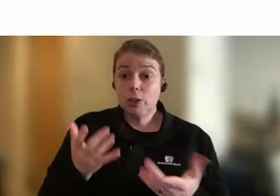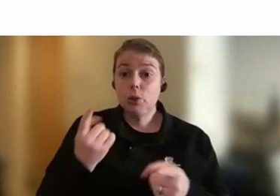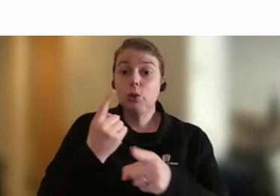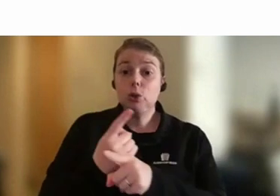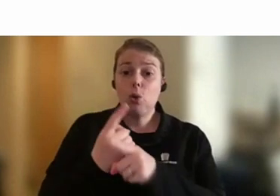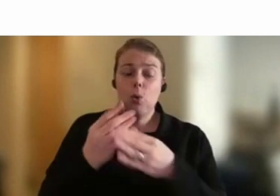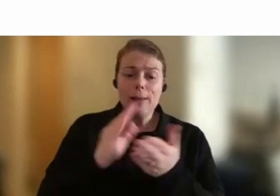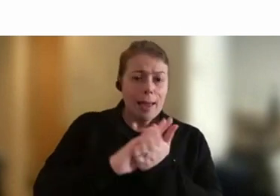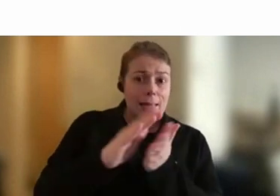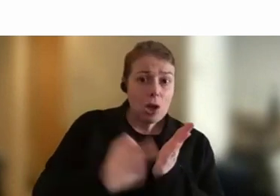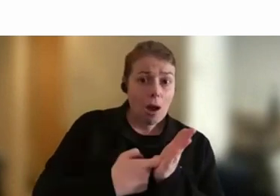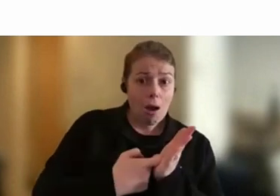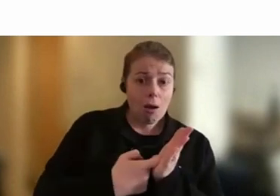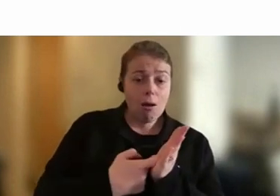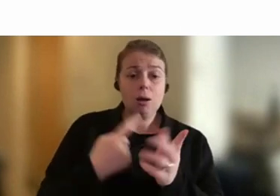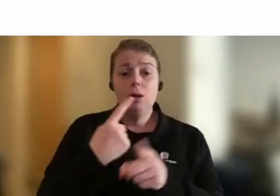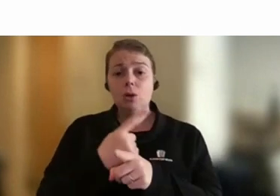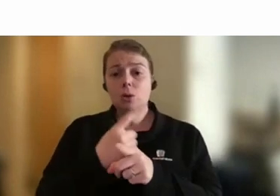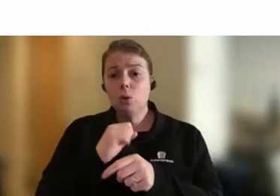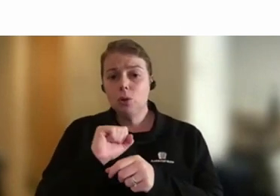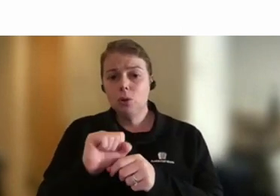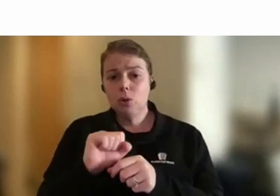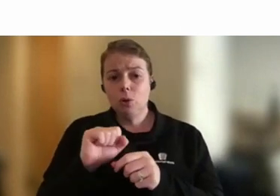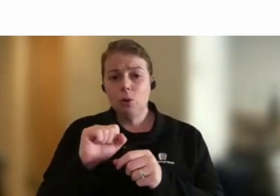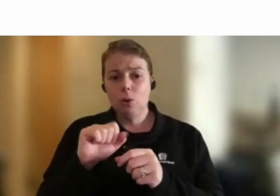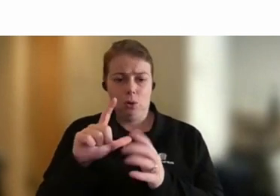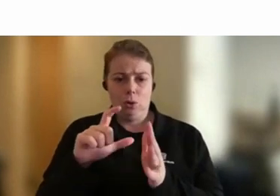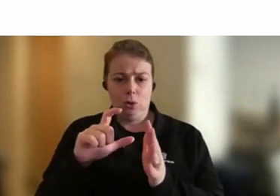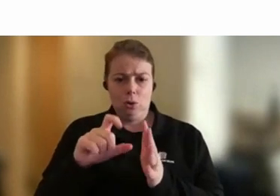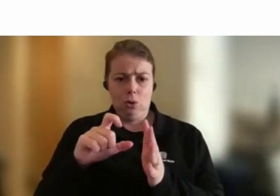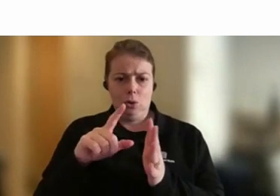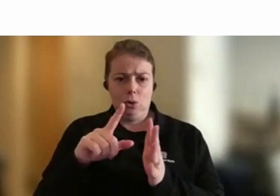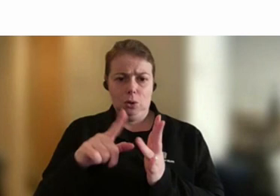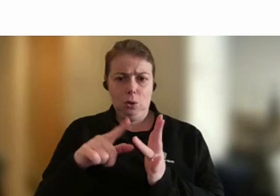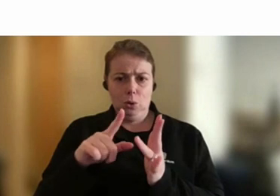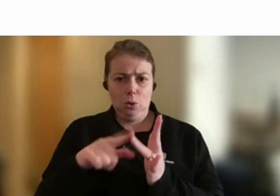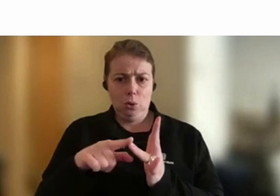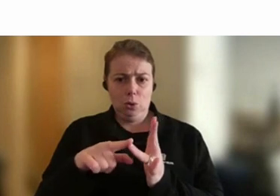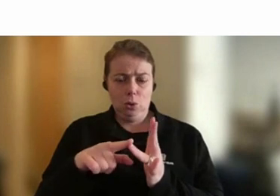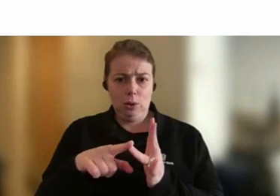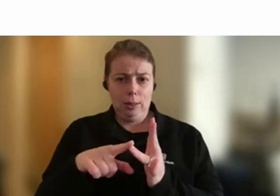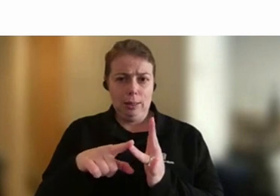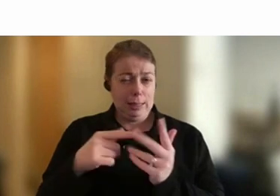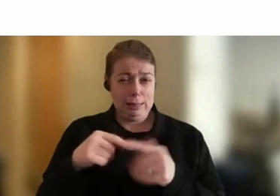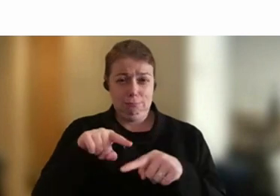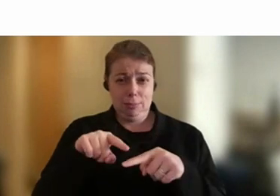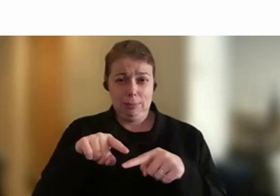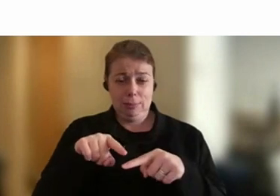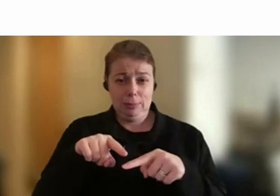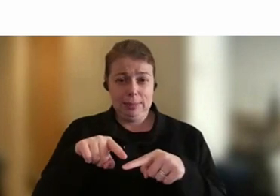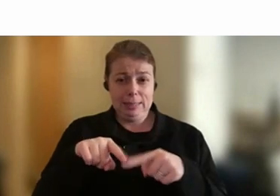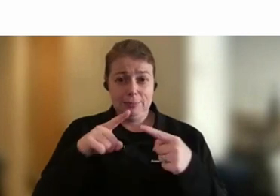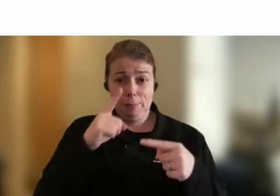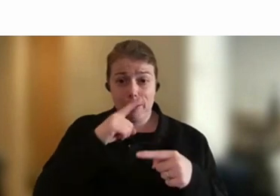of HR area, you know, talk to your COO. There's a range of people within an organisation that if you bring these sort of practical,